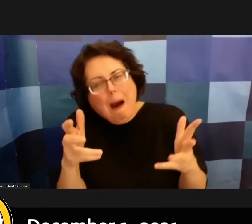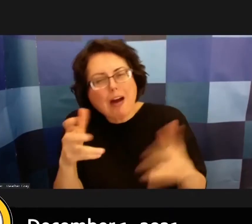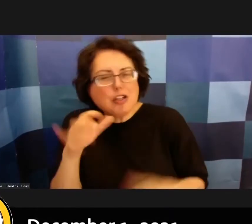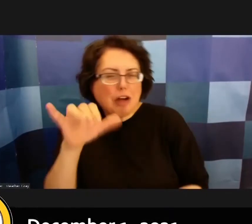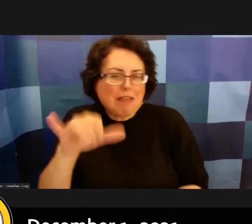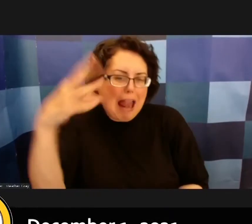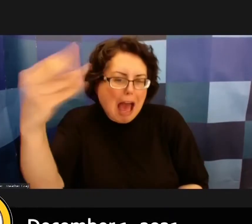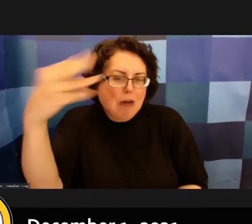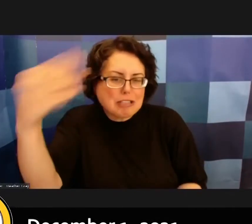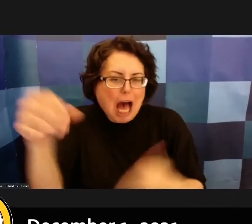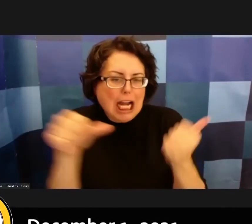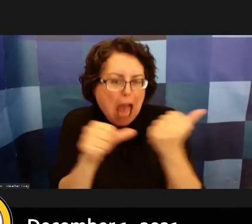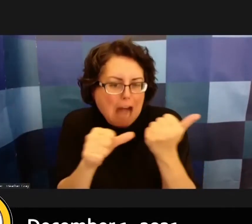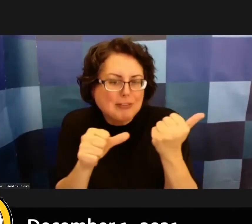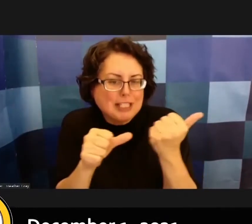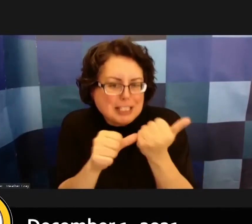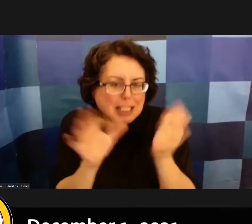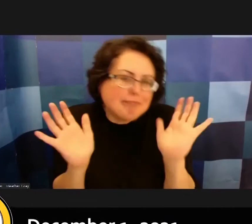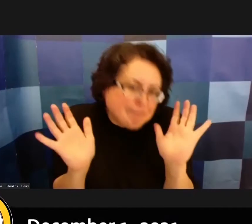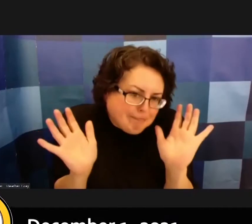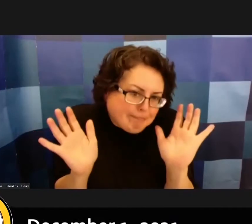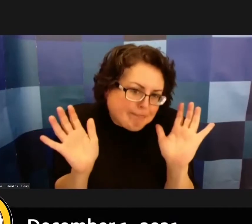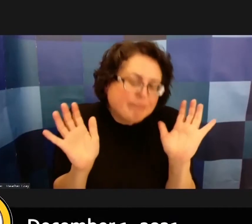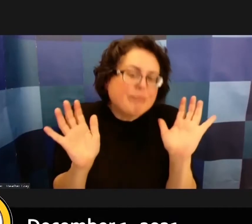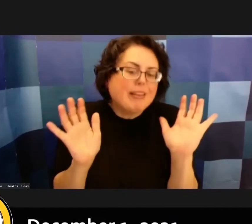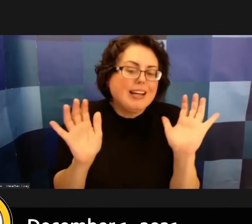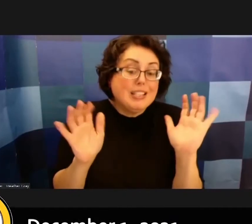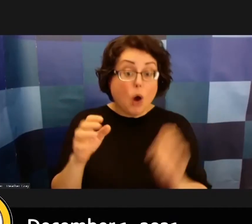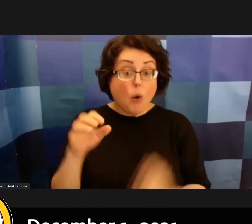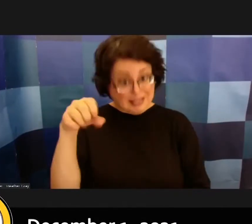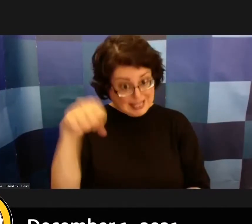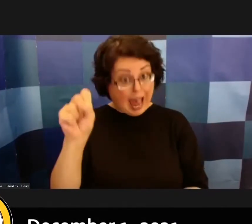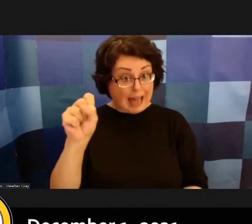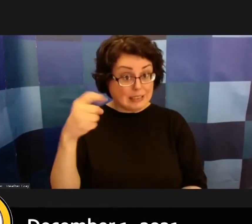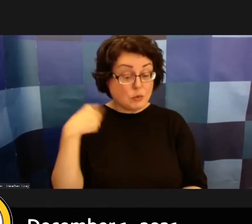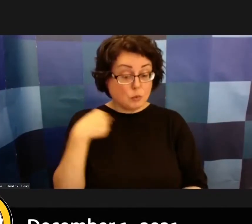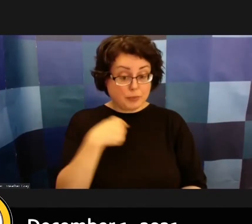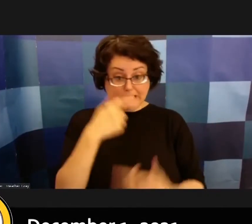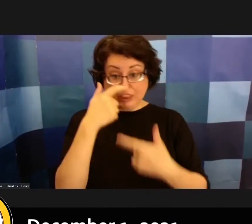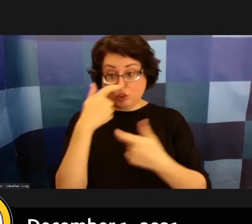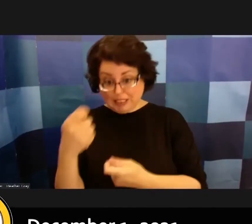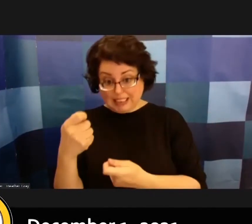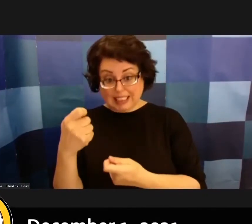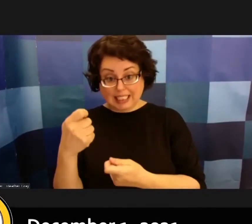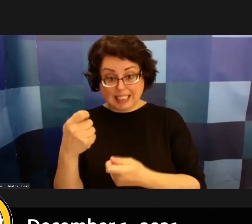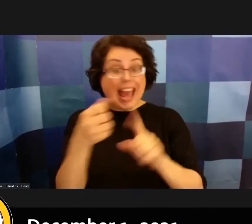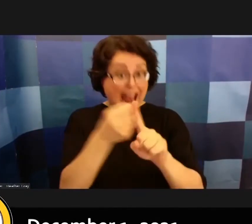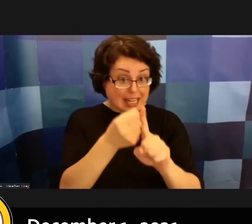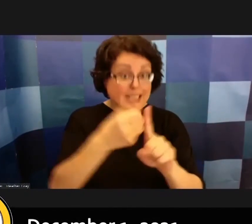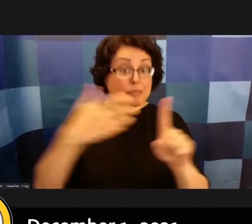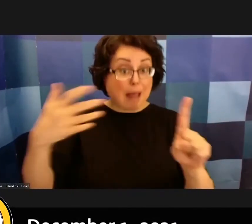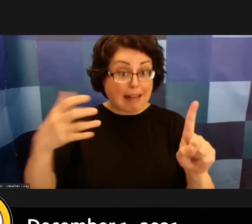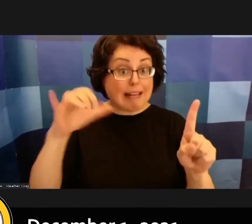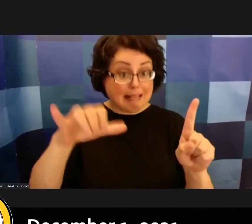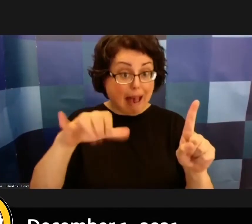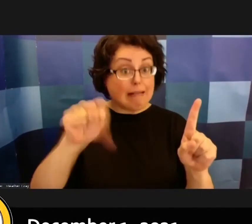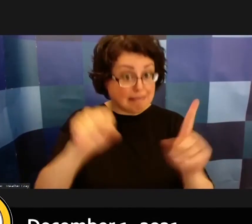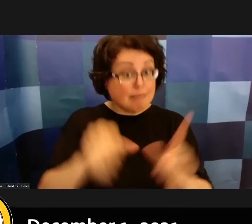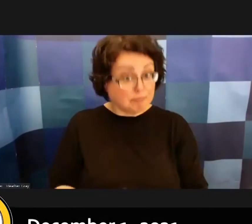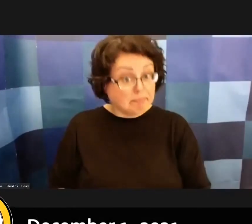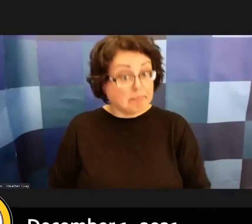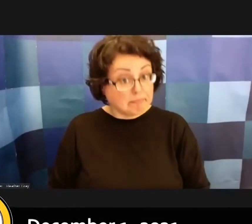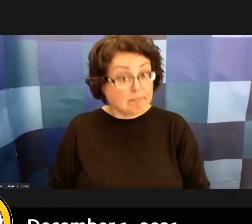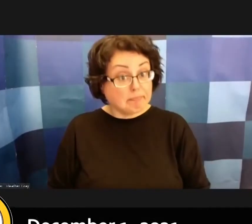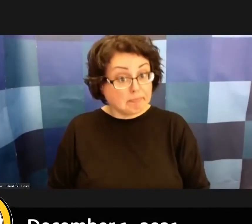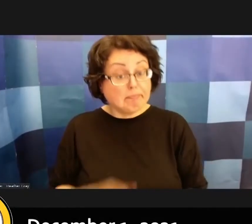to the extent that there's an interest in expanding that probably would be helpful